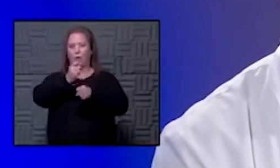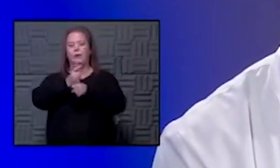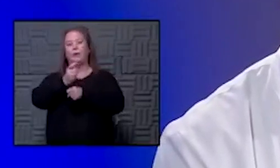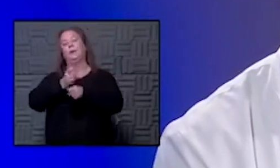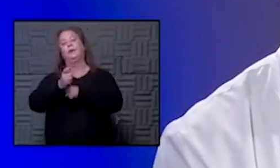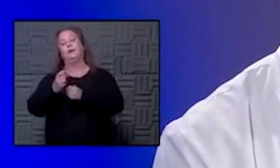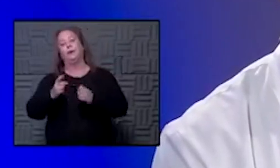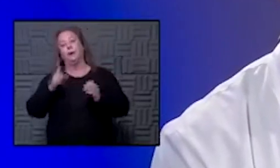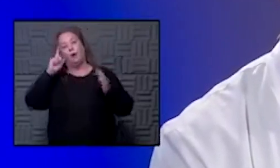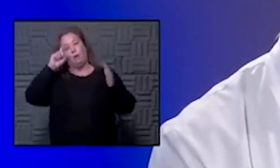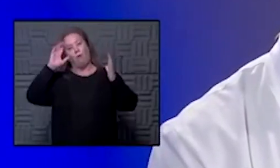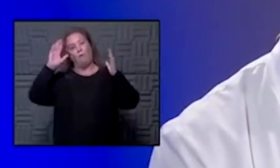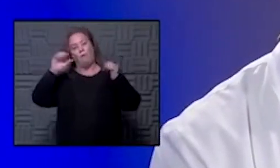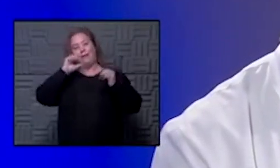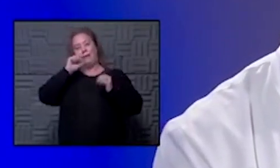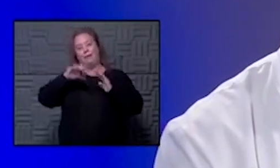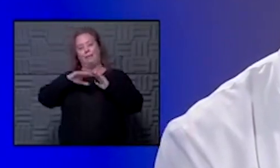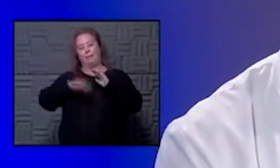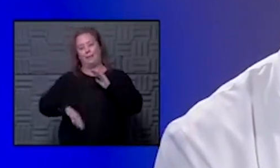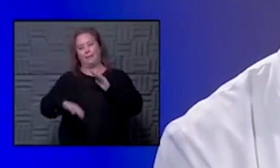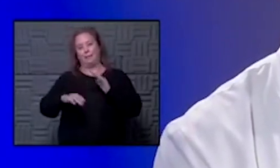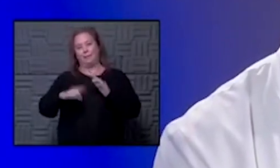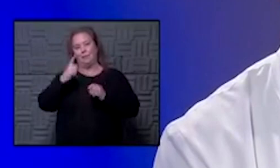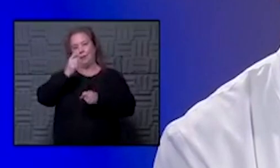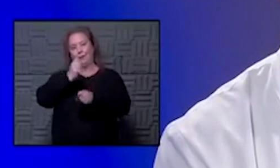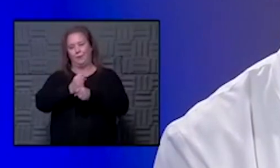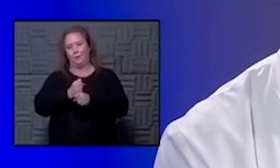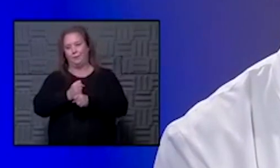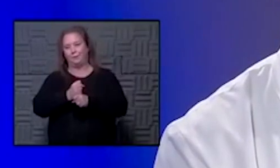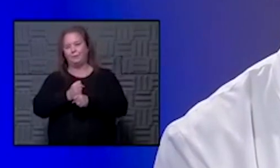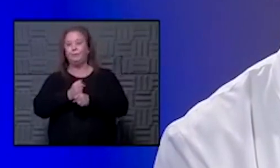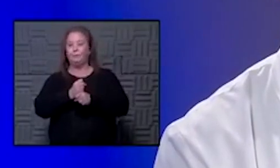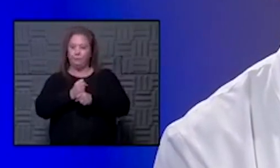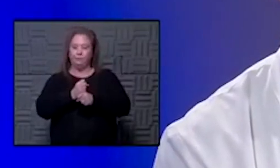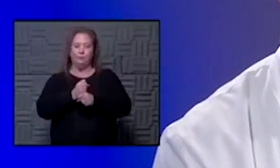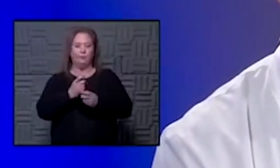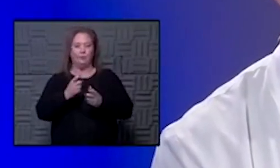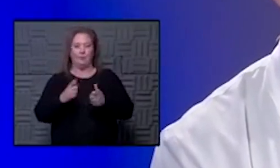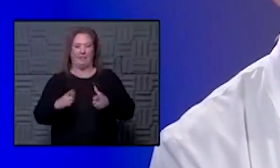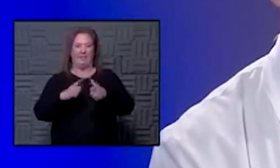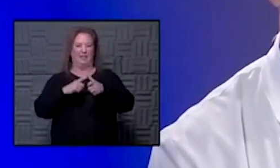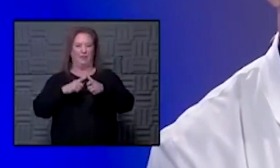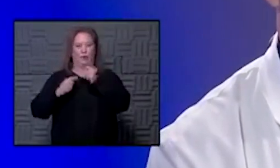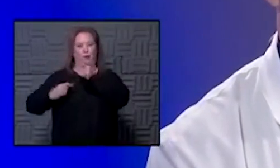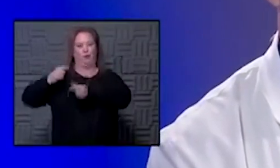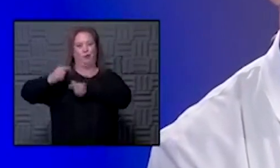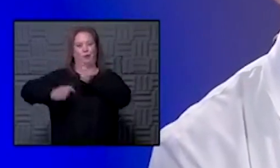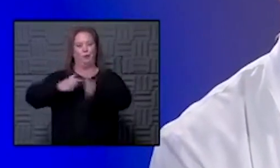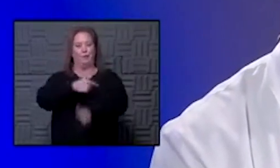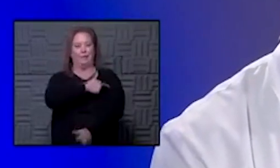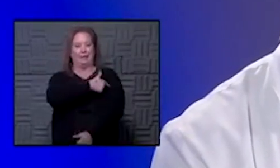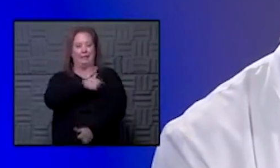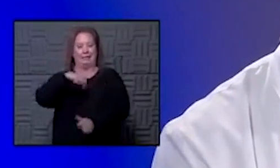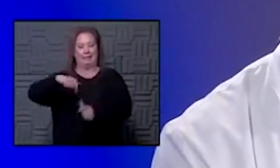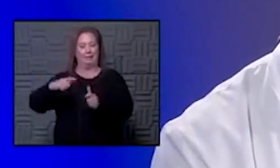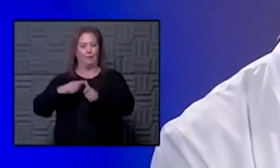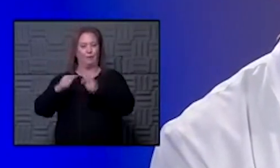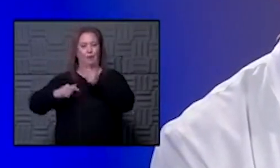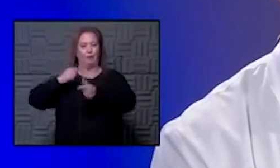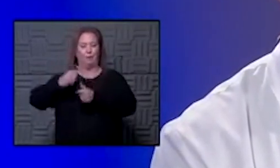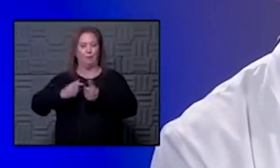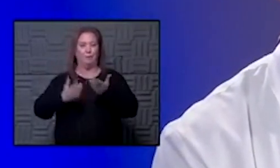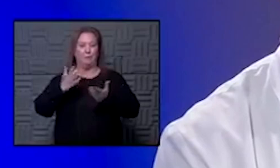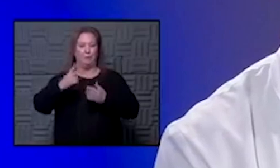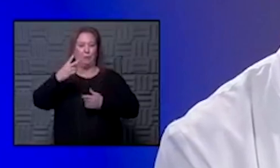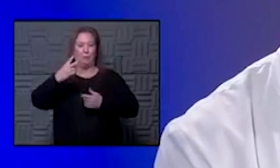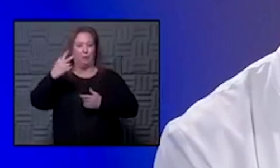um hopefully not less than that but also remember these are probably just the first generation of vaccines in which we'll probably have two or